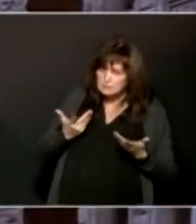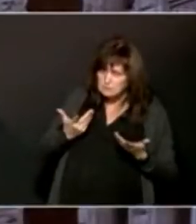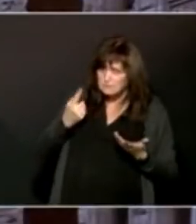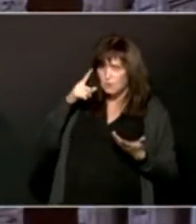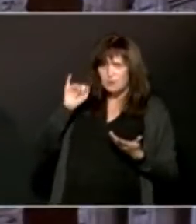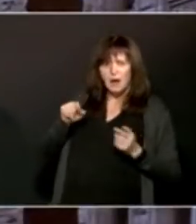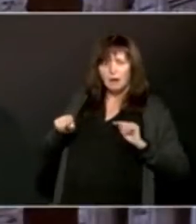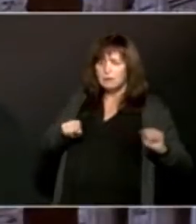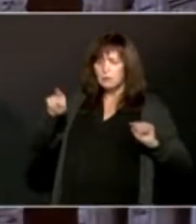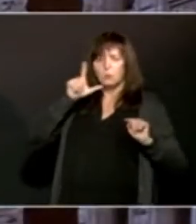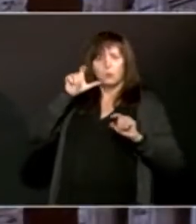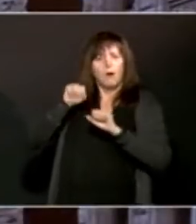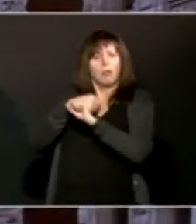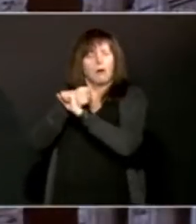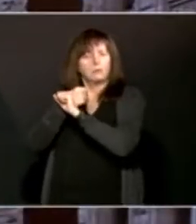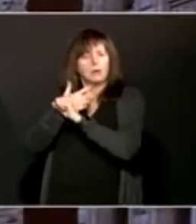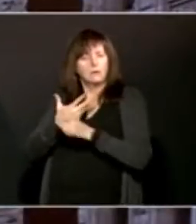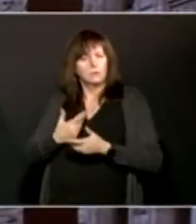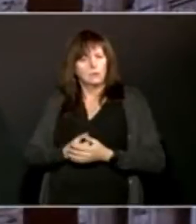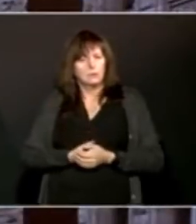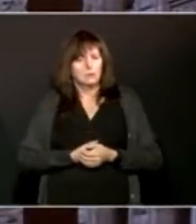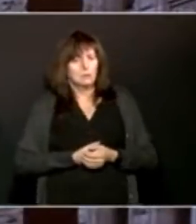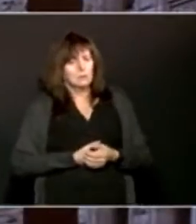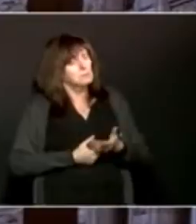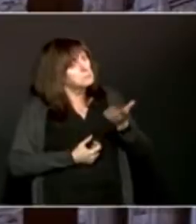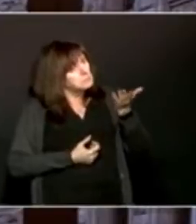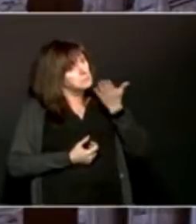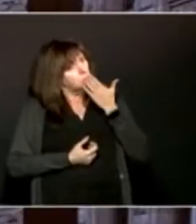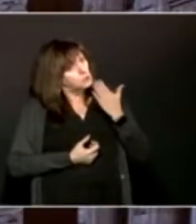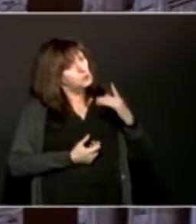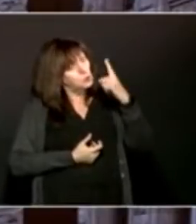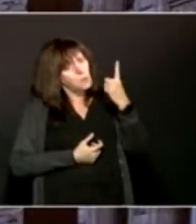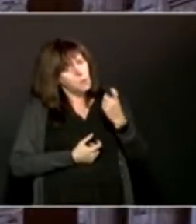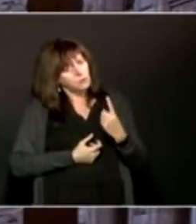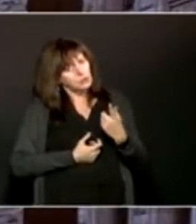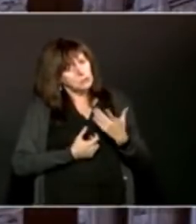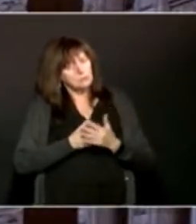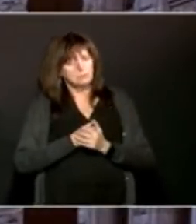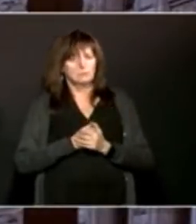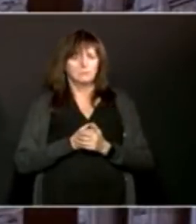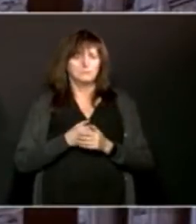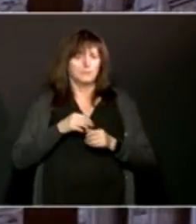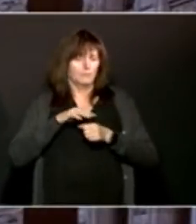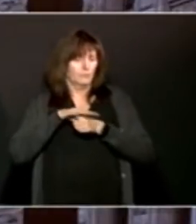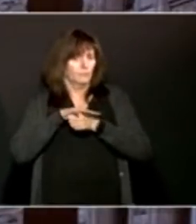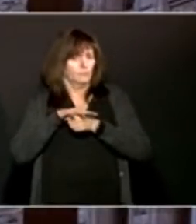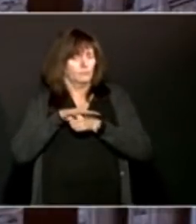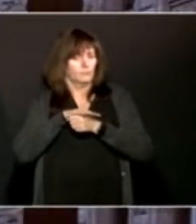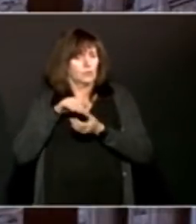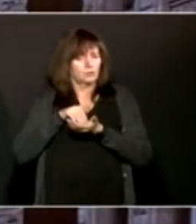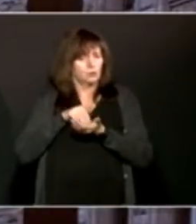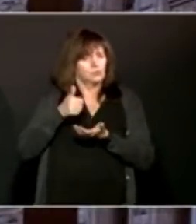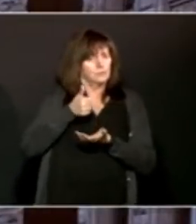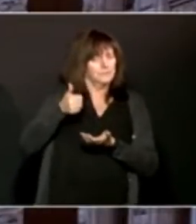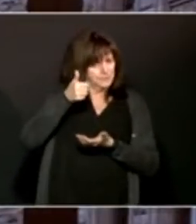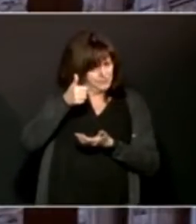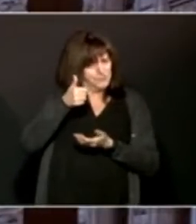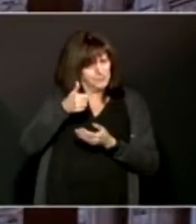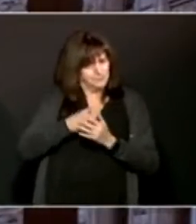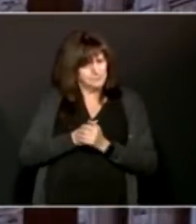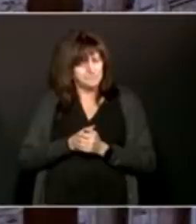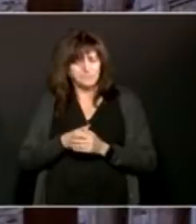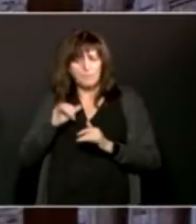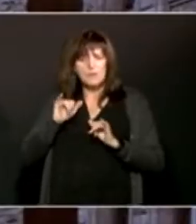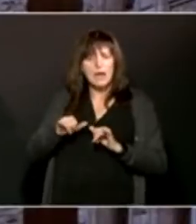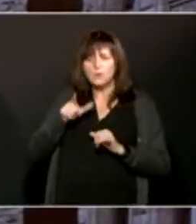Well, that's a good question. We have, working with the local medical officer of health, if they're in a lockdown situation, I mean, there's a difference between the ones